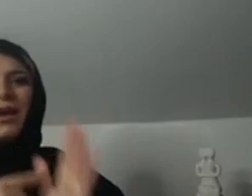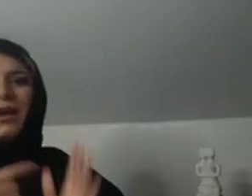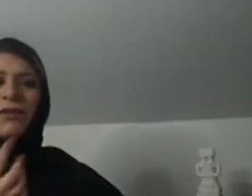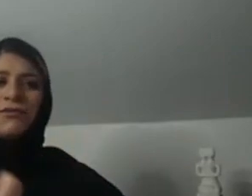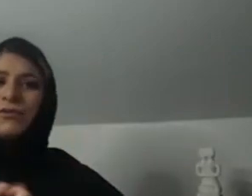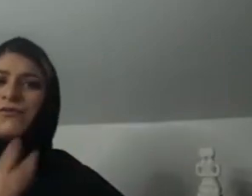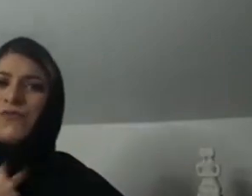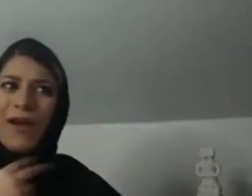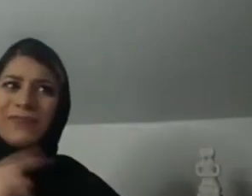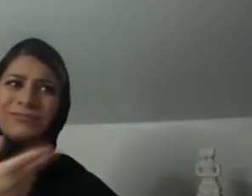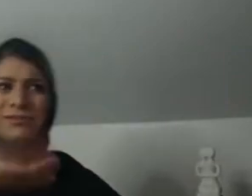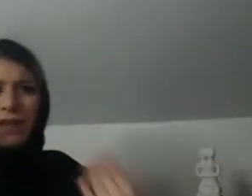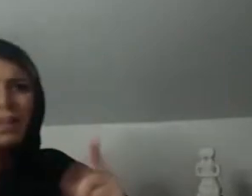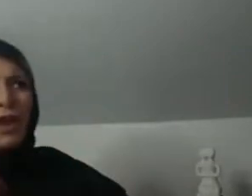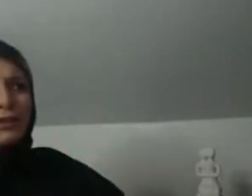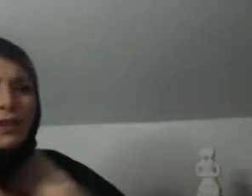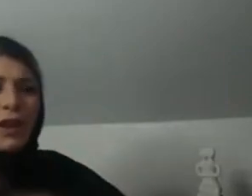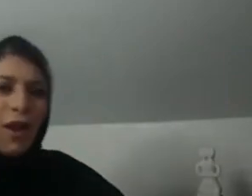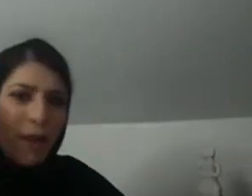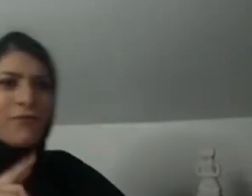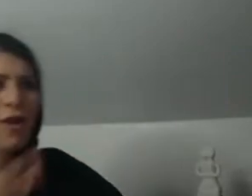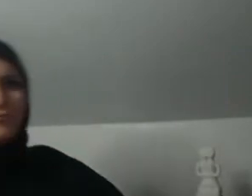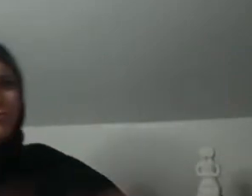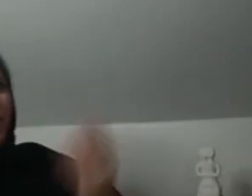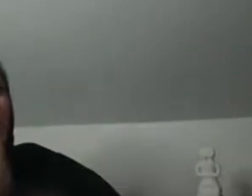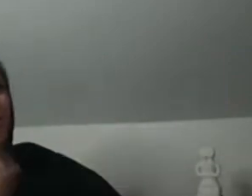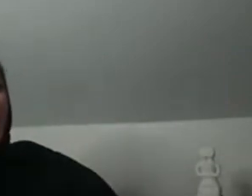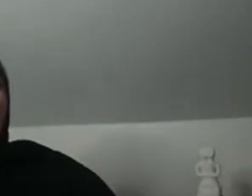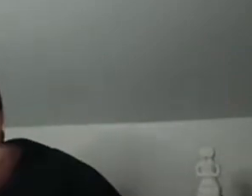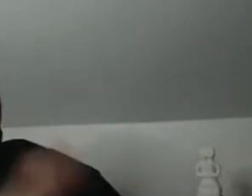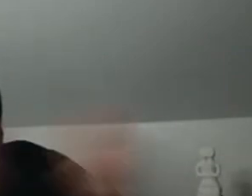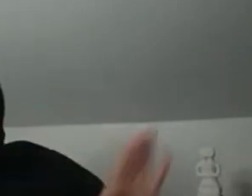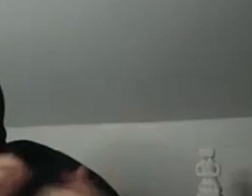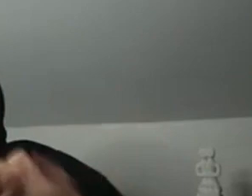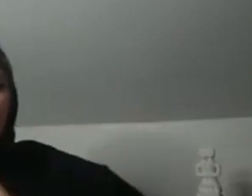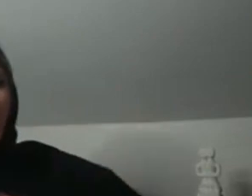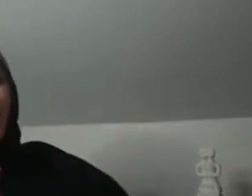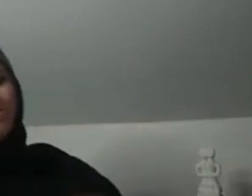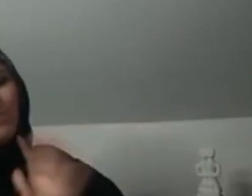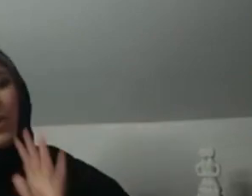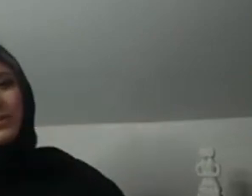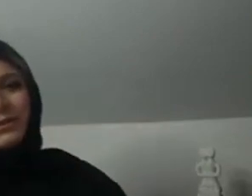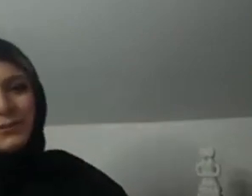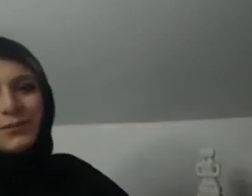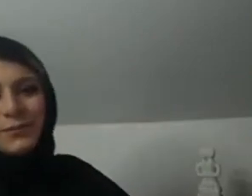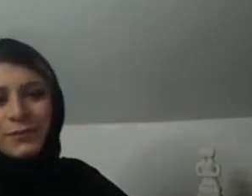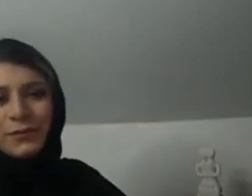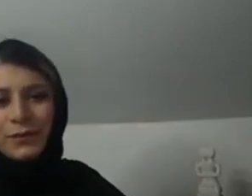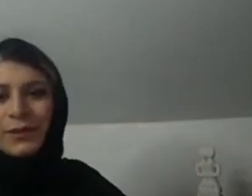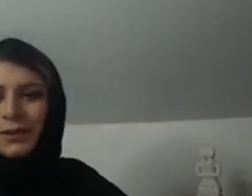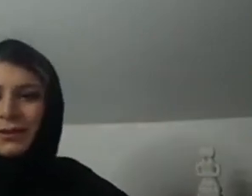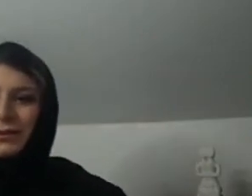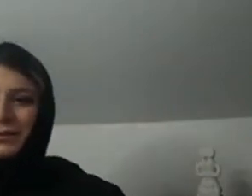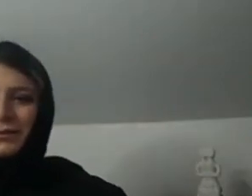I think we have the opportunity. You know, I, you know, I think it's an opportunity for us to raise our own